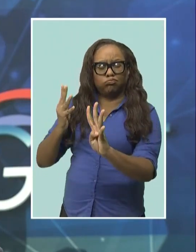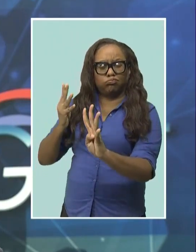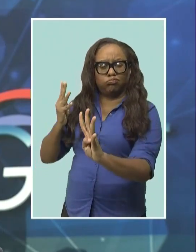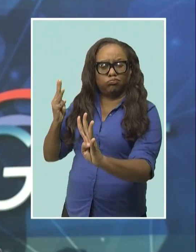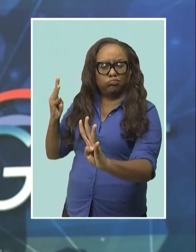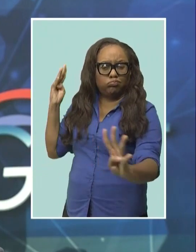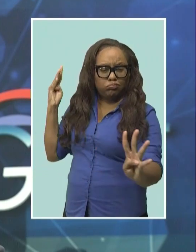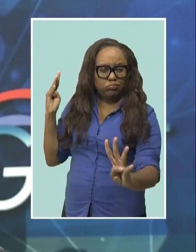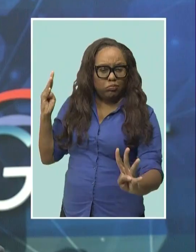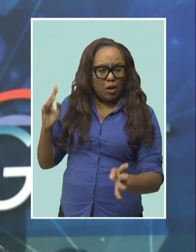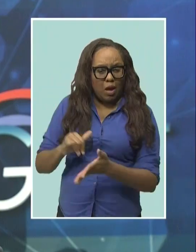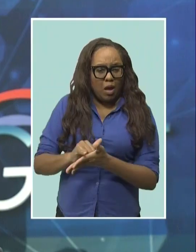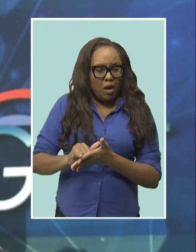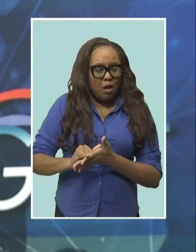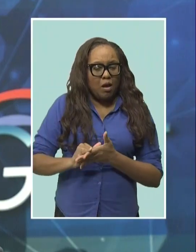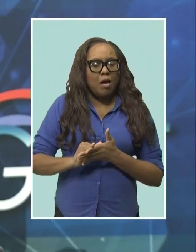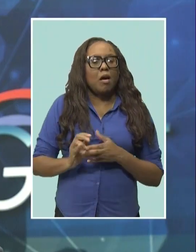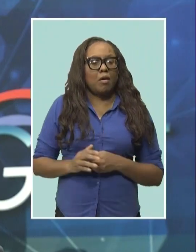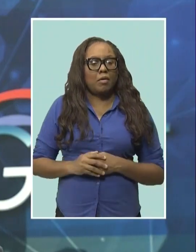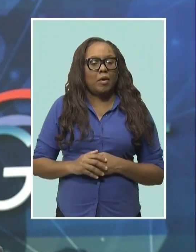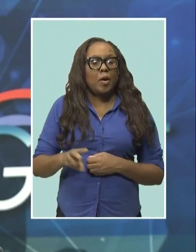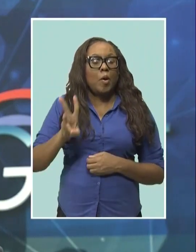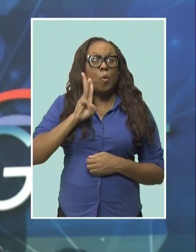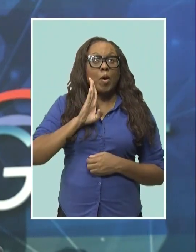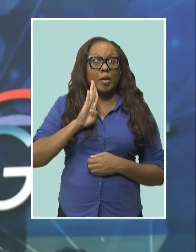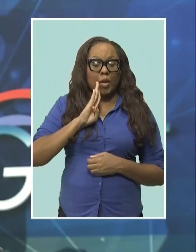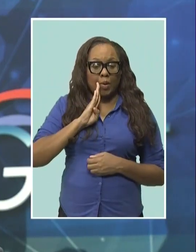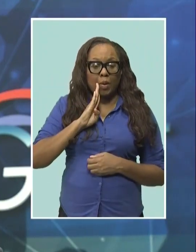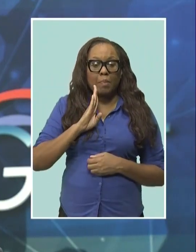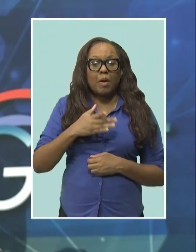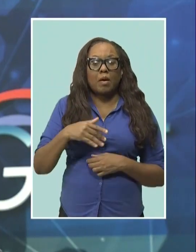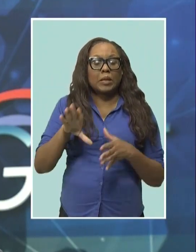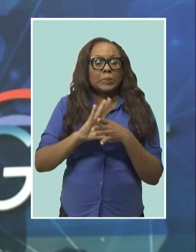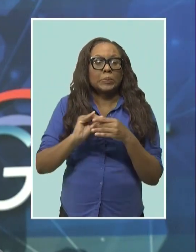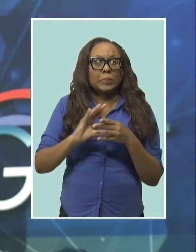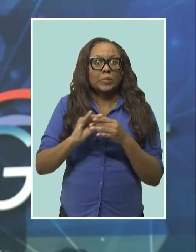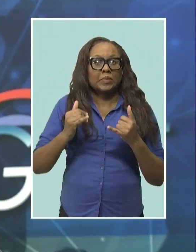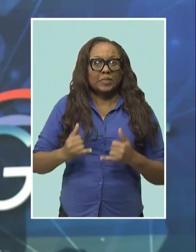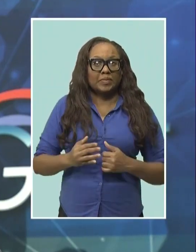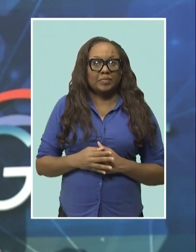savor the flavor. Wendy Burke has been following the story and tells us more.